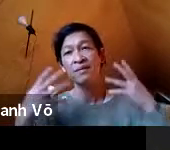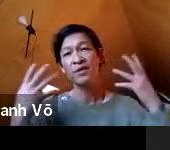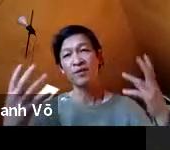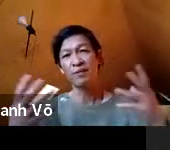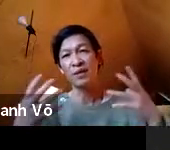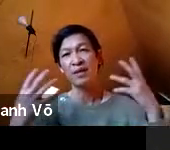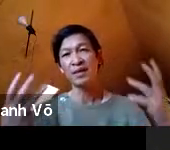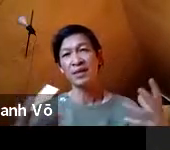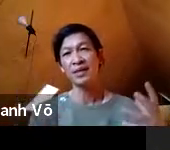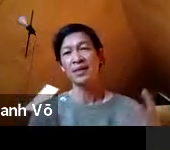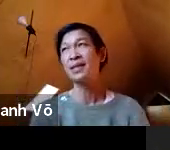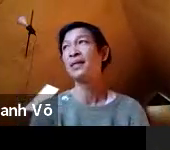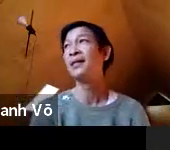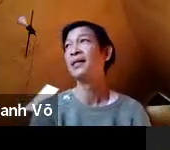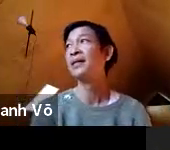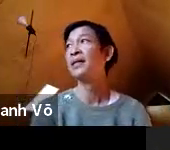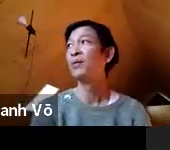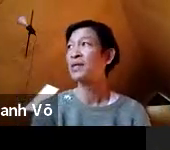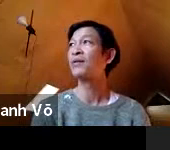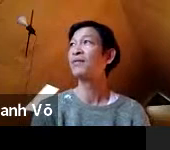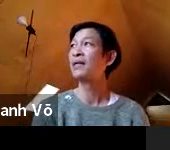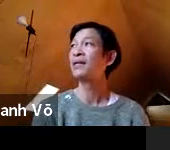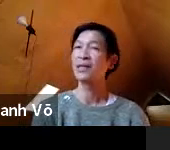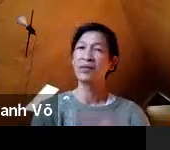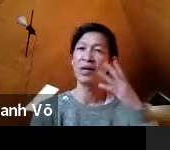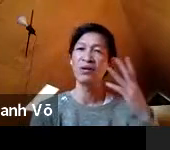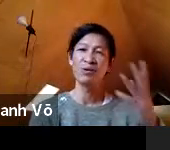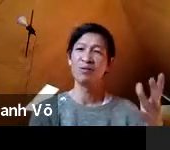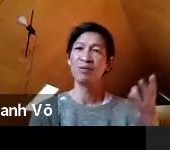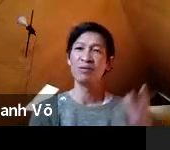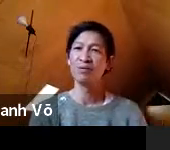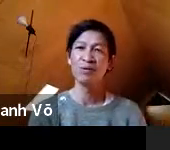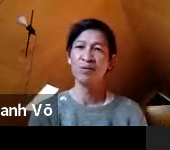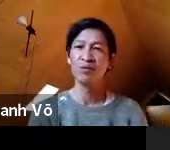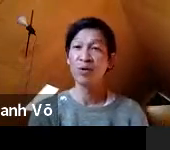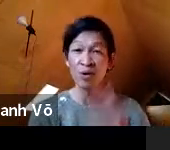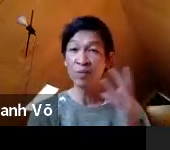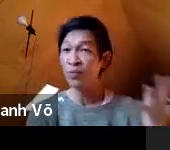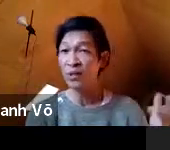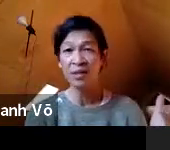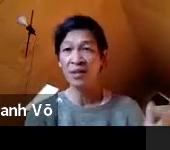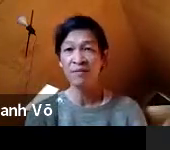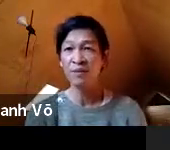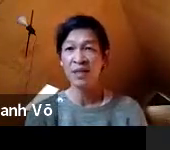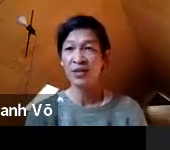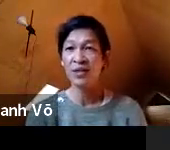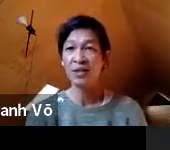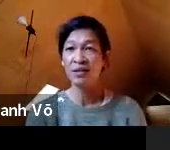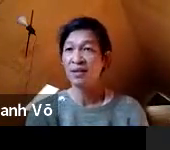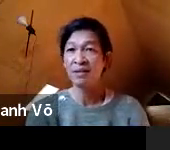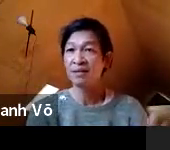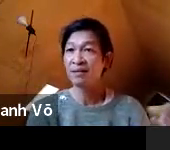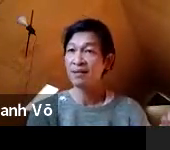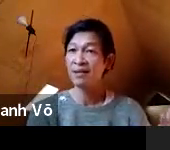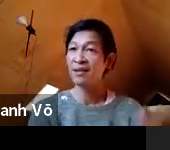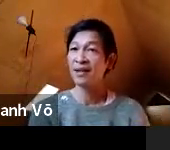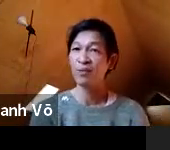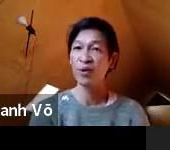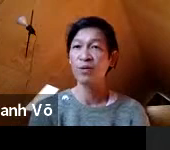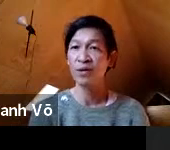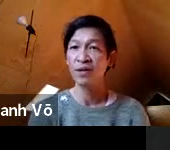So for me, it was really like trying to cope with this information and